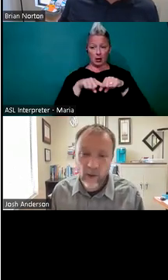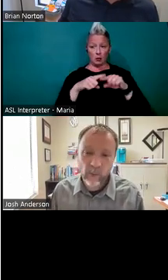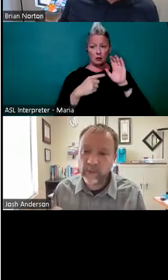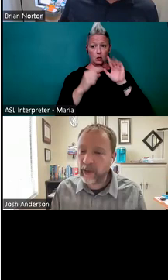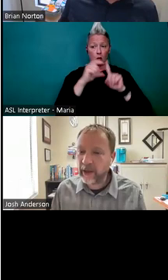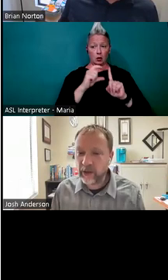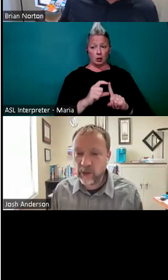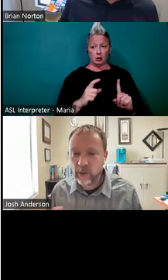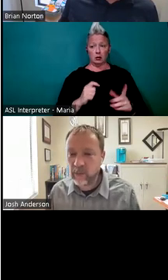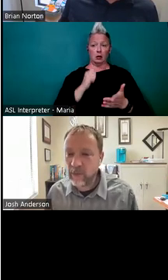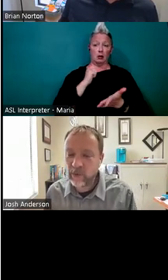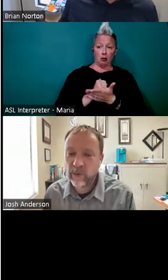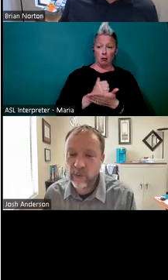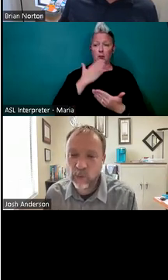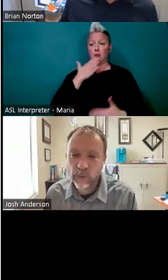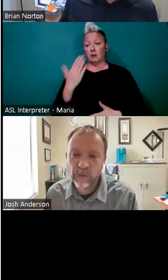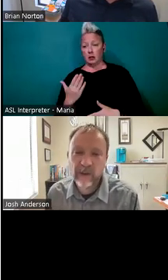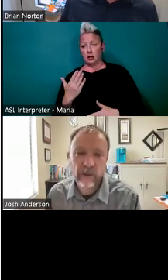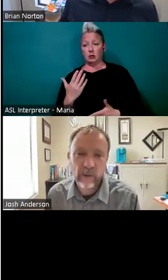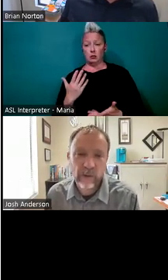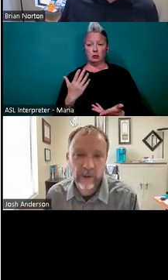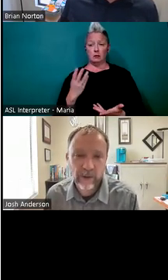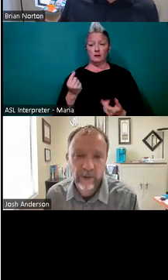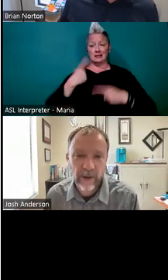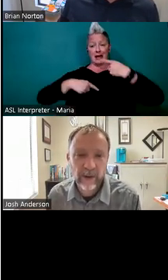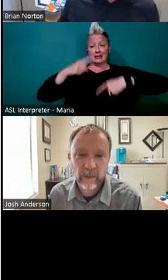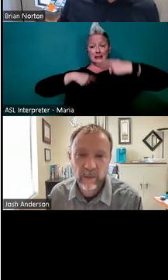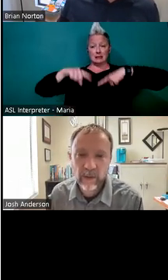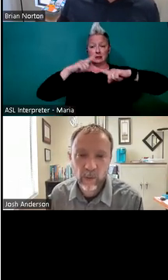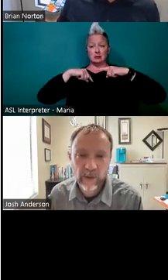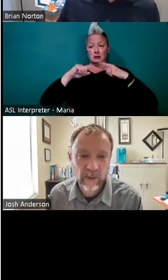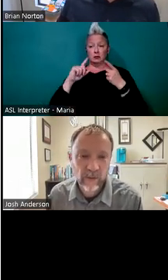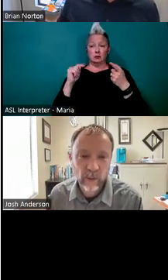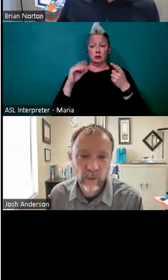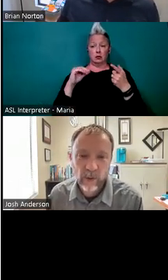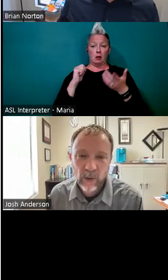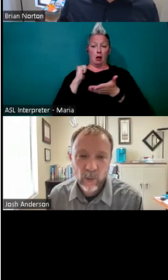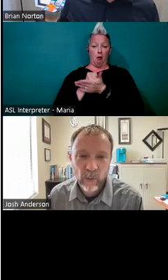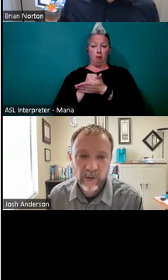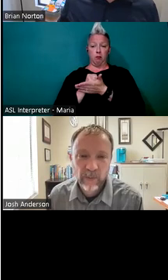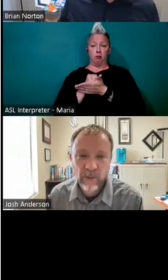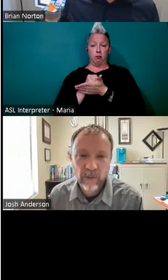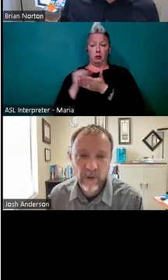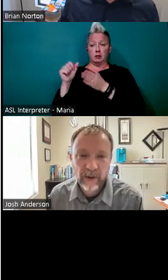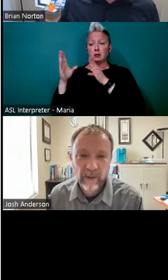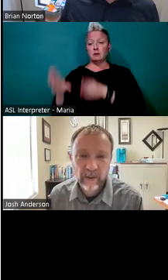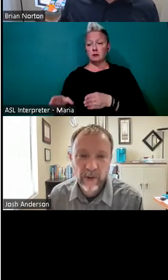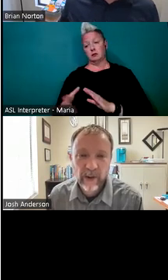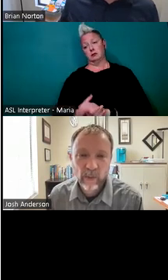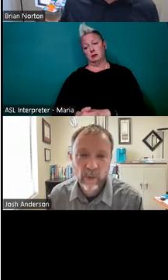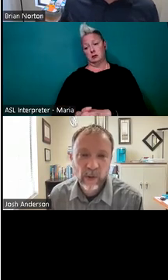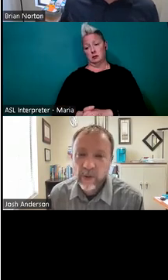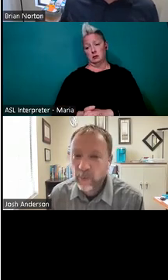uh, help, thank you. And maybe just a few little signs in order to, to kind of help the individual would be something that's very,